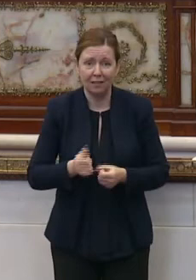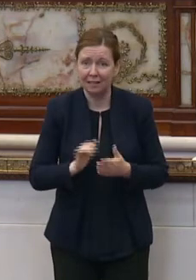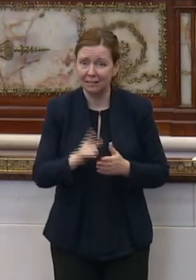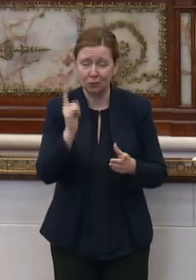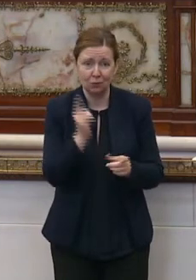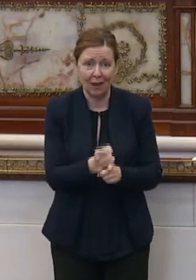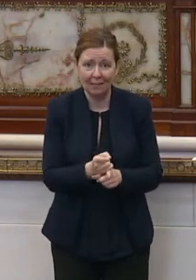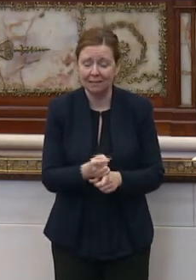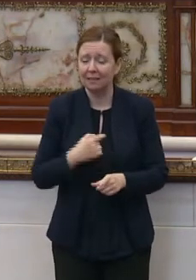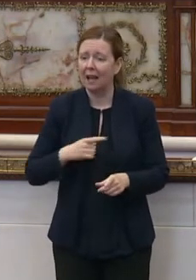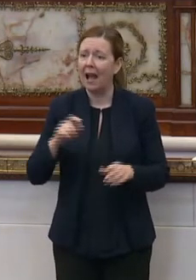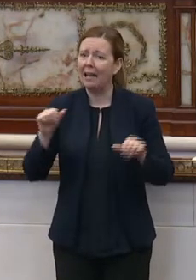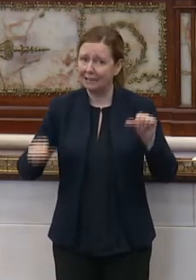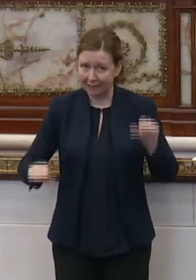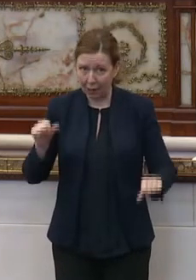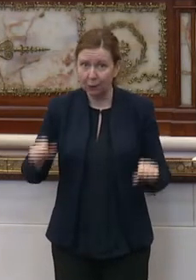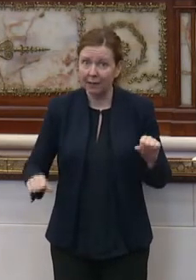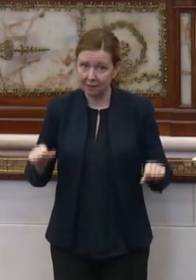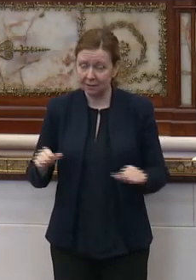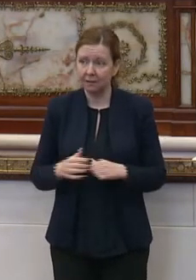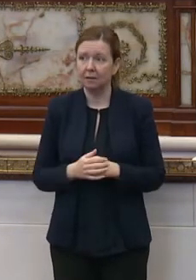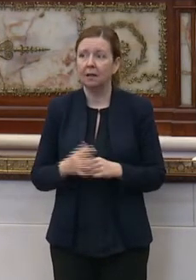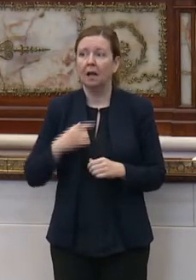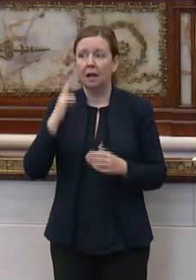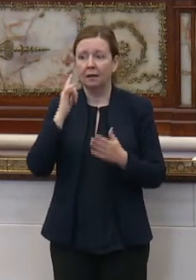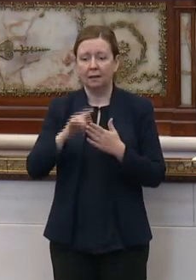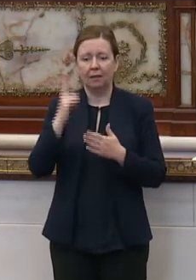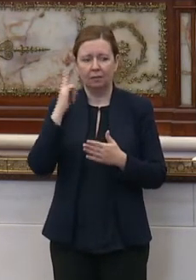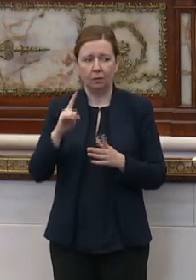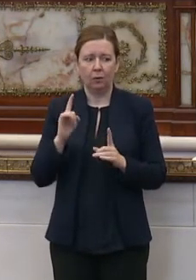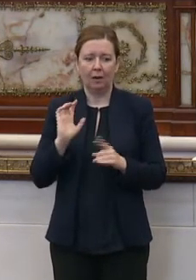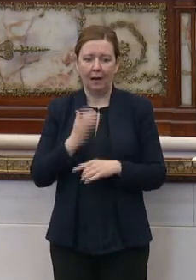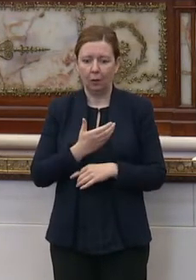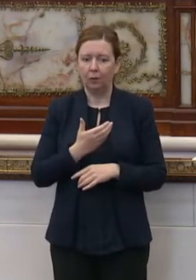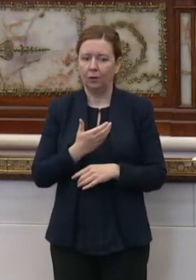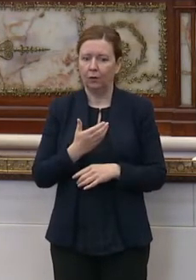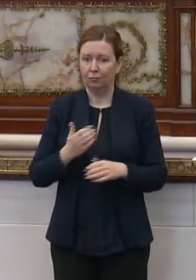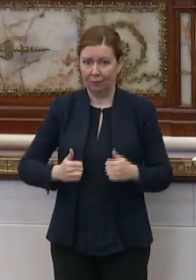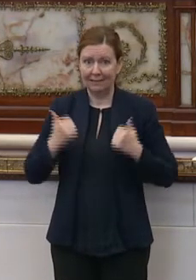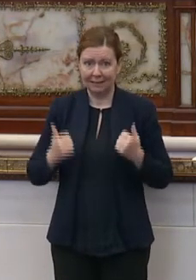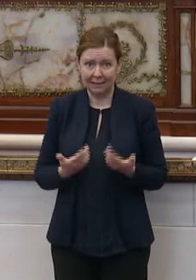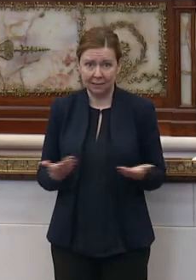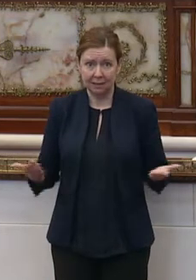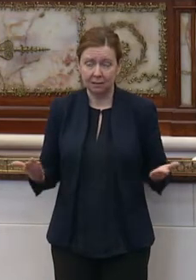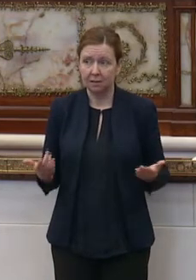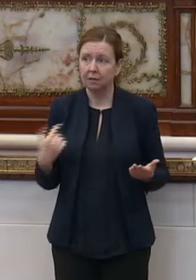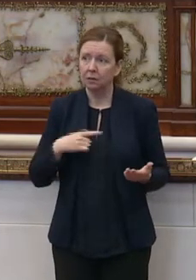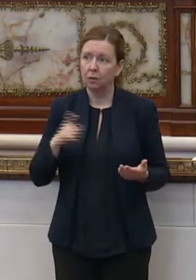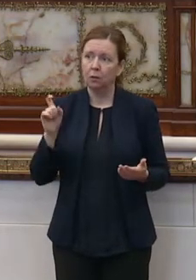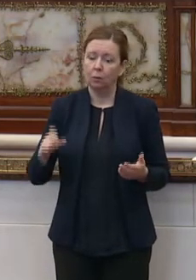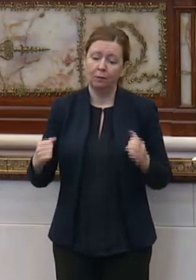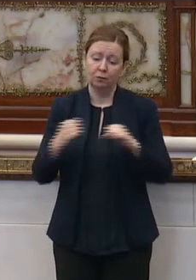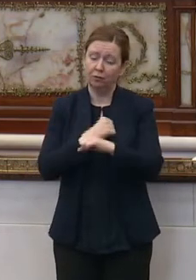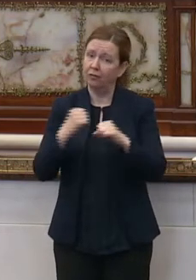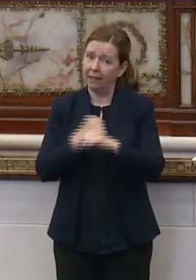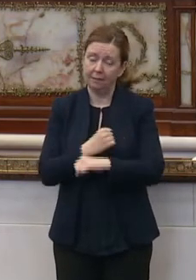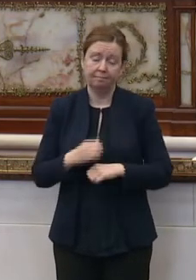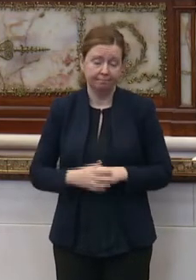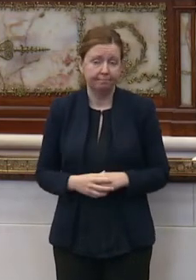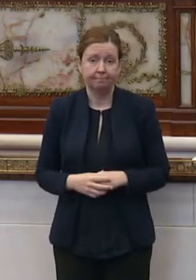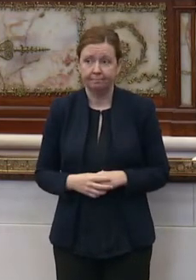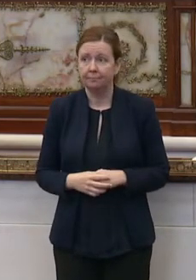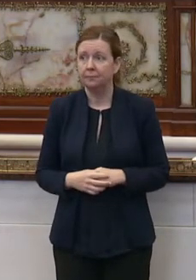tremendously doubt it. And I think for the sake of our our residents, we're going to have to fight this thing.